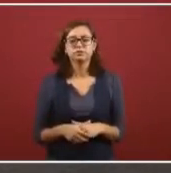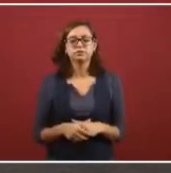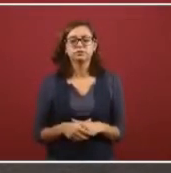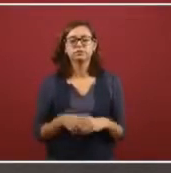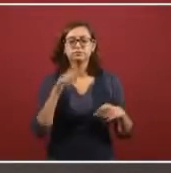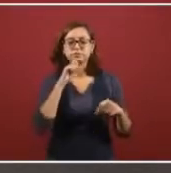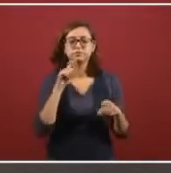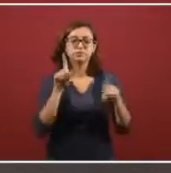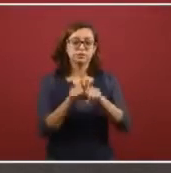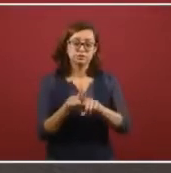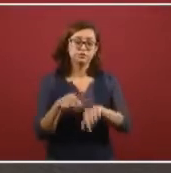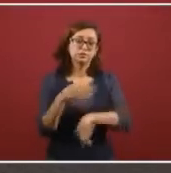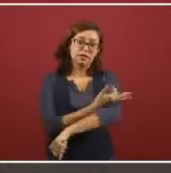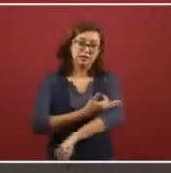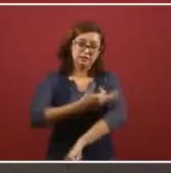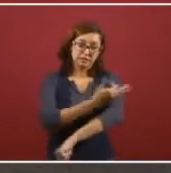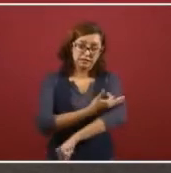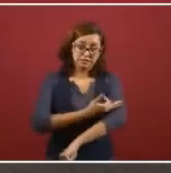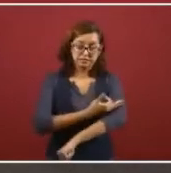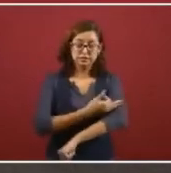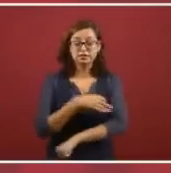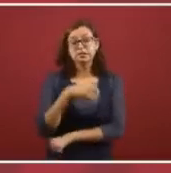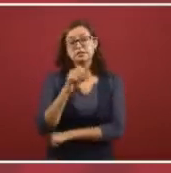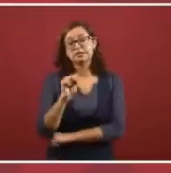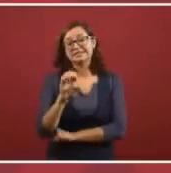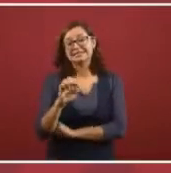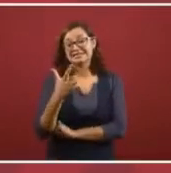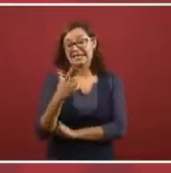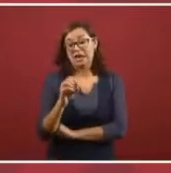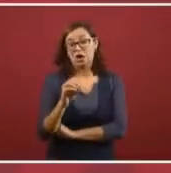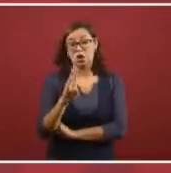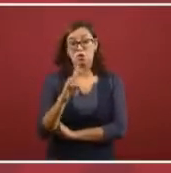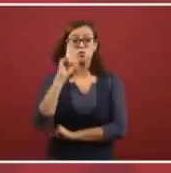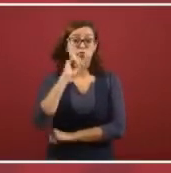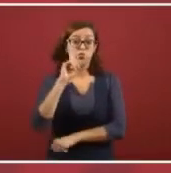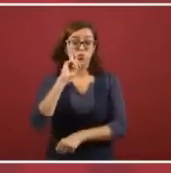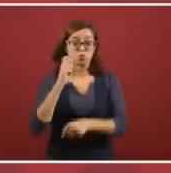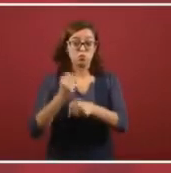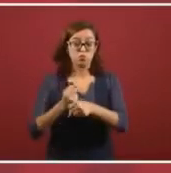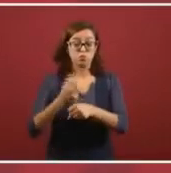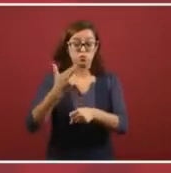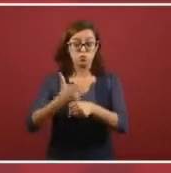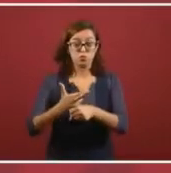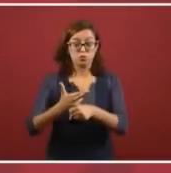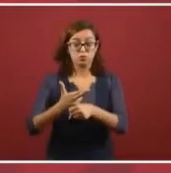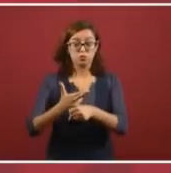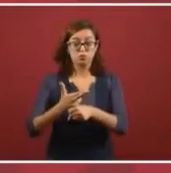And in the afternoon, the secretary of government, um,